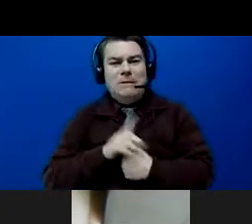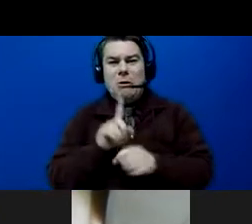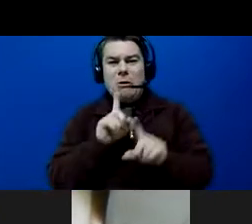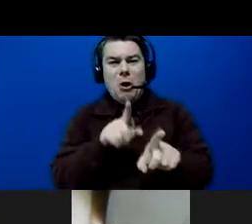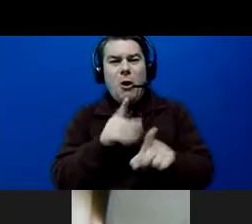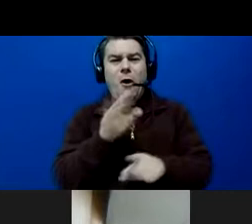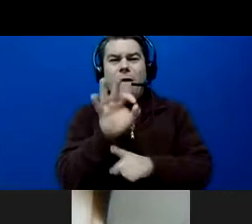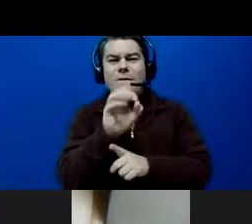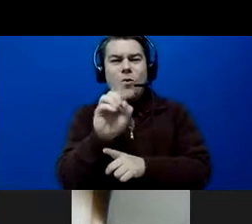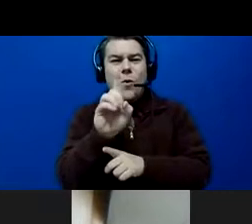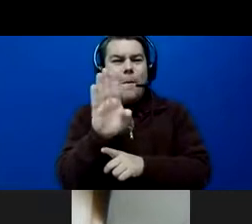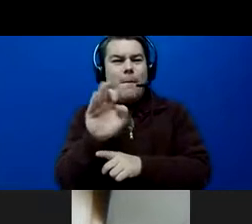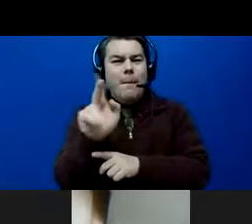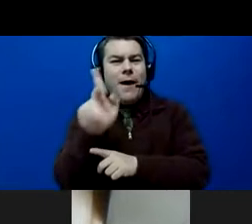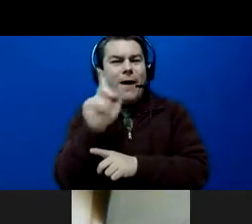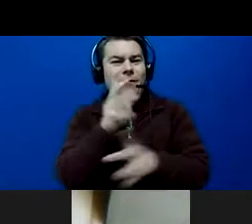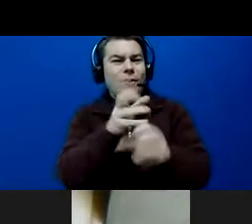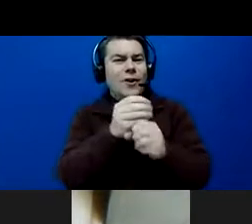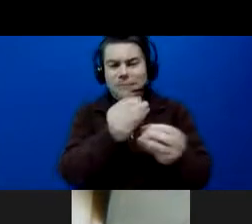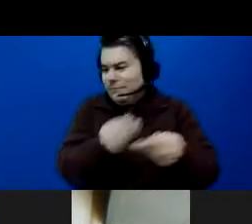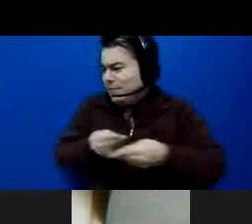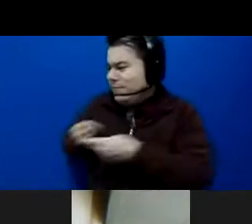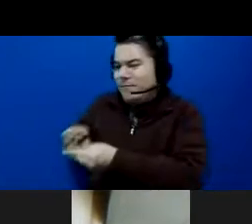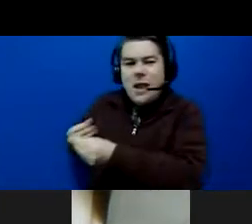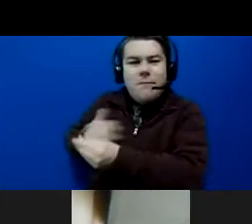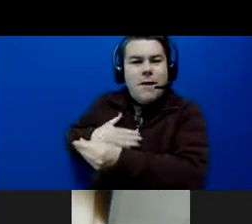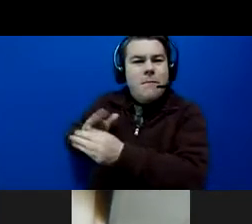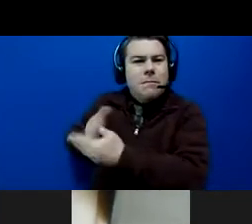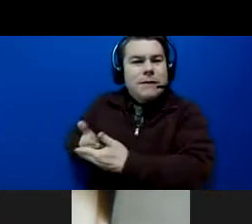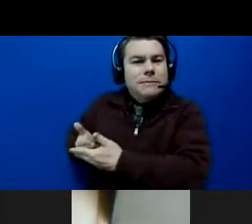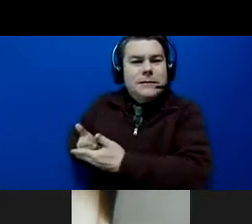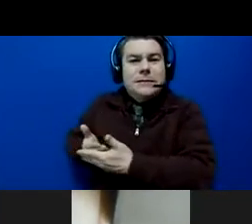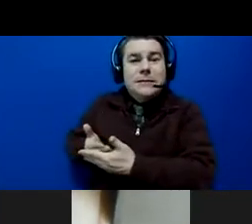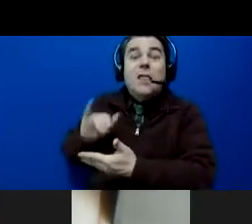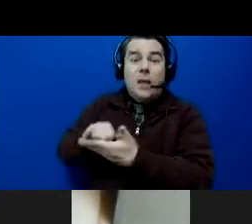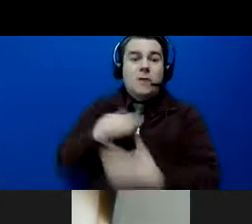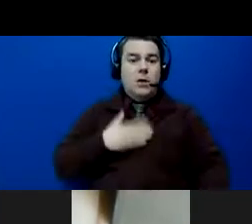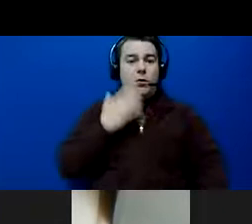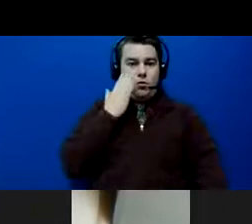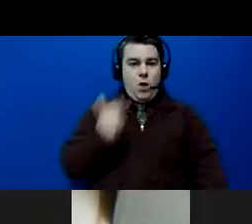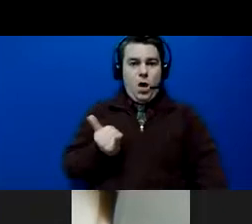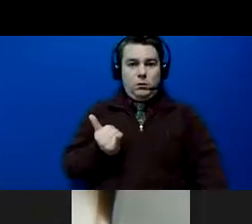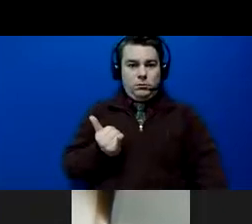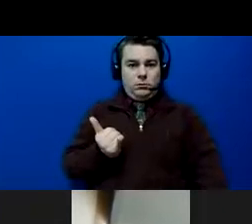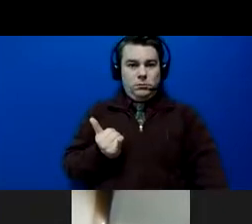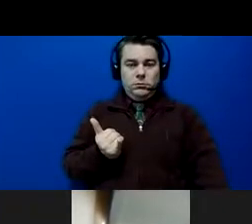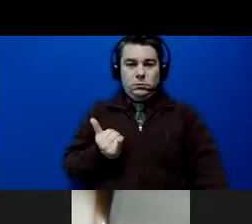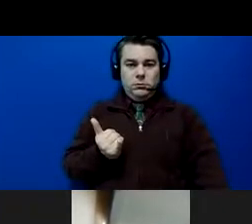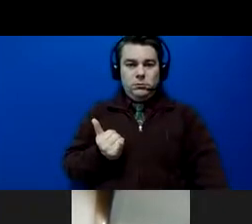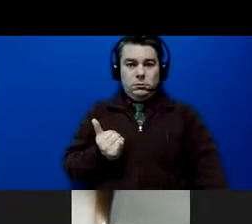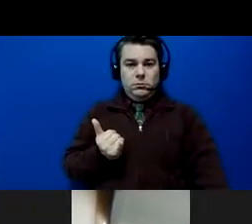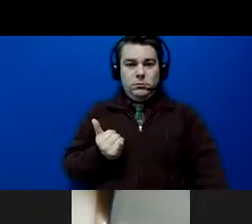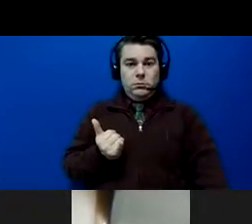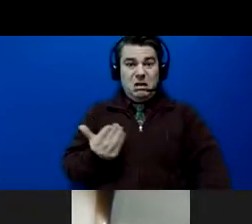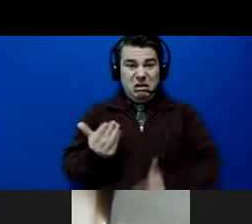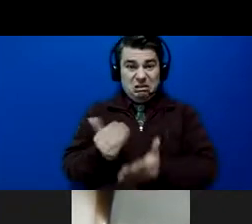babies. And that is a why. I will not experience that again.